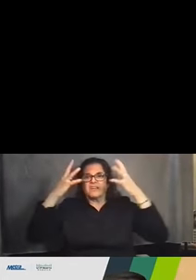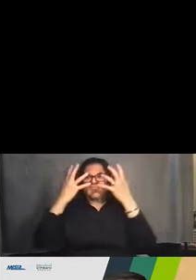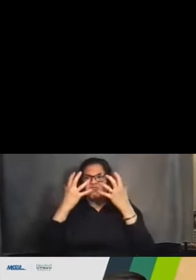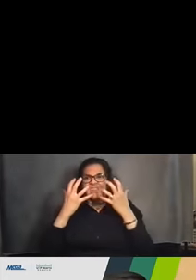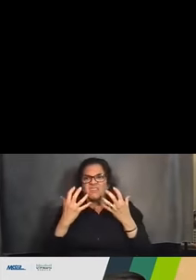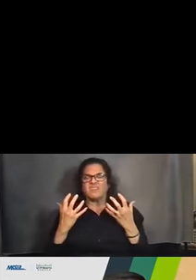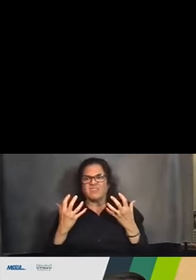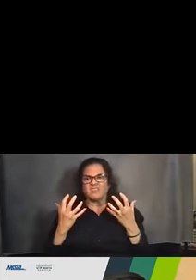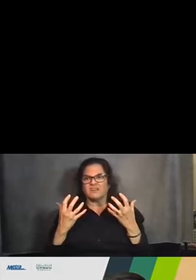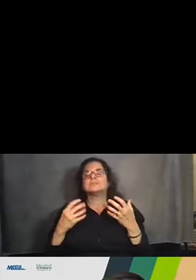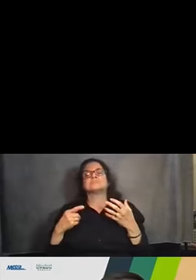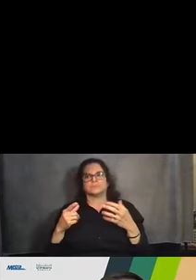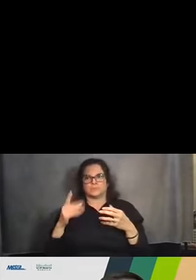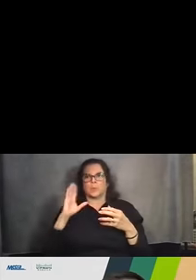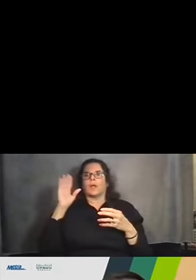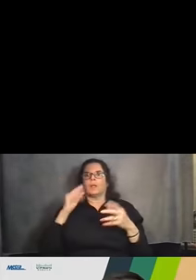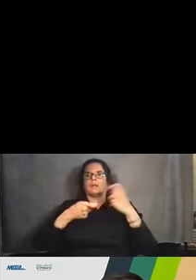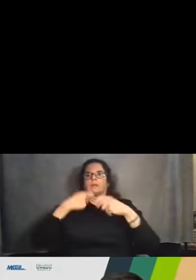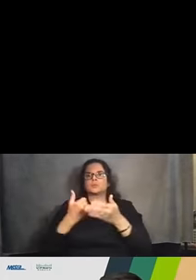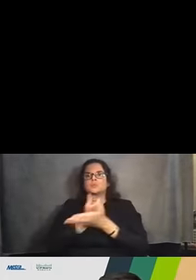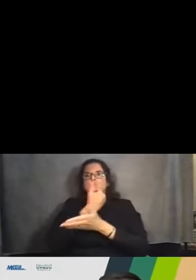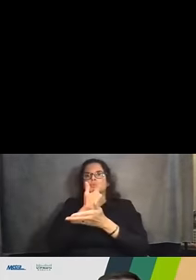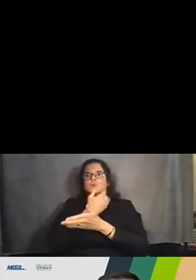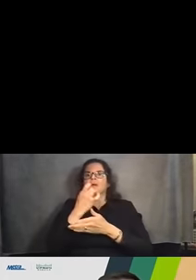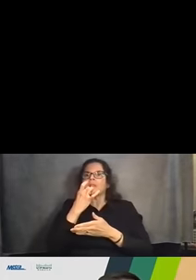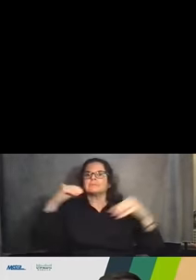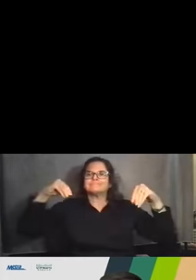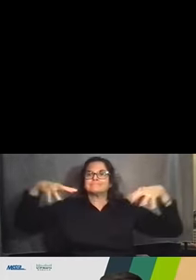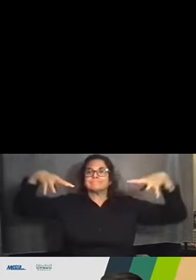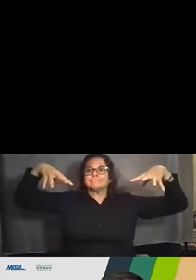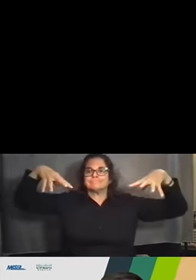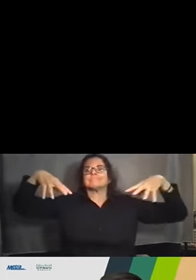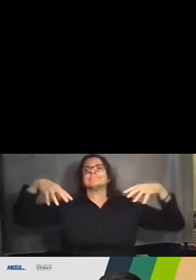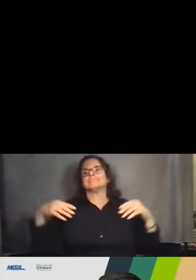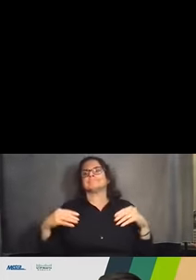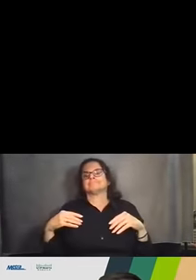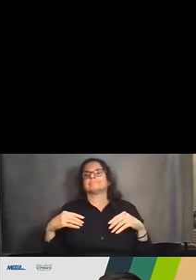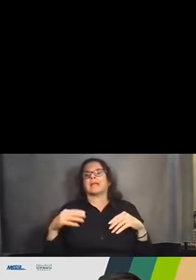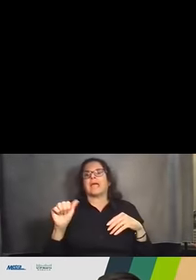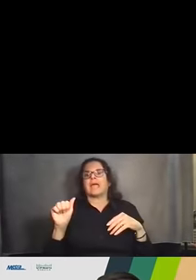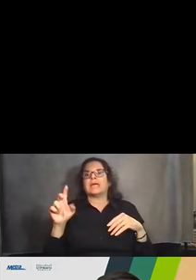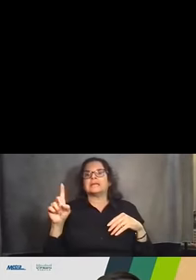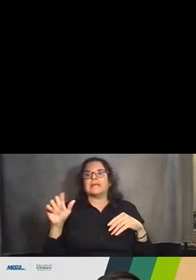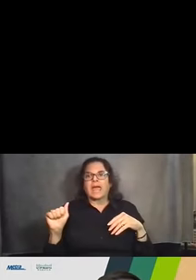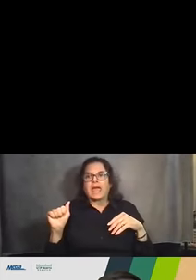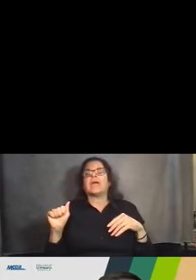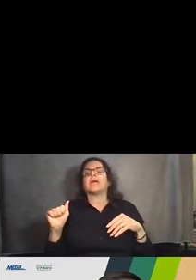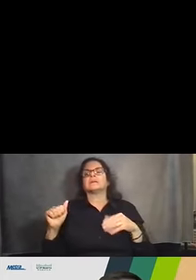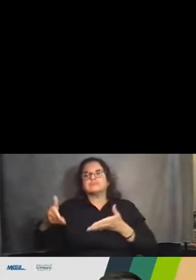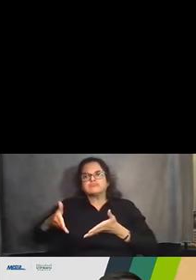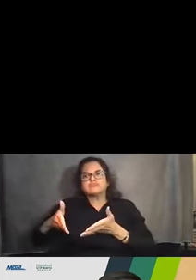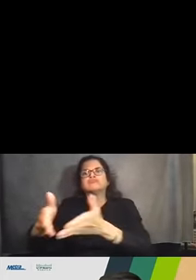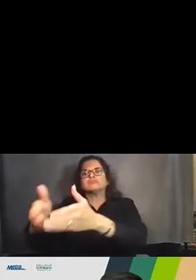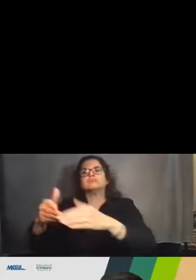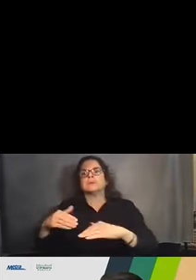allow the lighting to be replaced, this as well as improving ADA accessible travel paths through that area. And then,